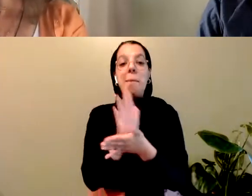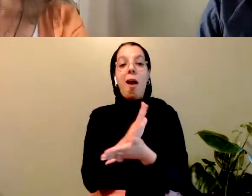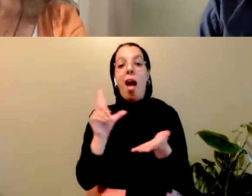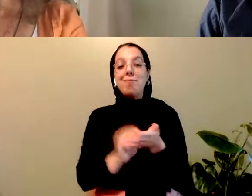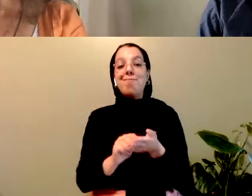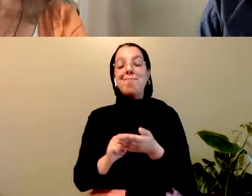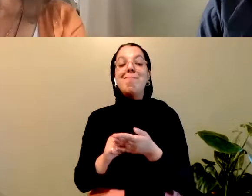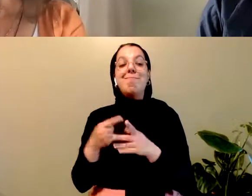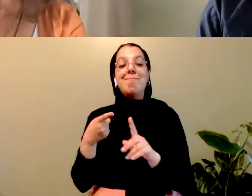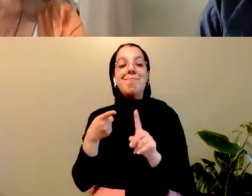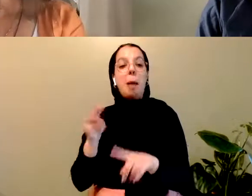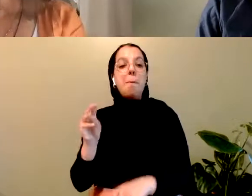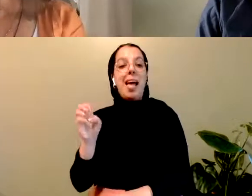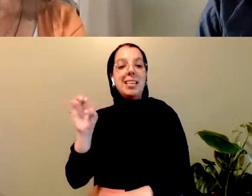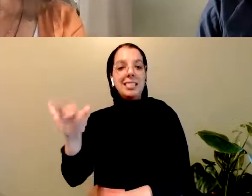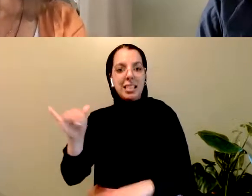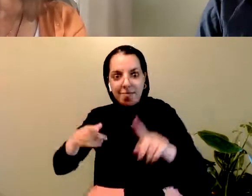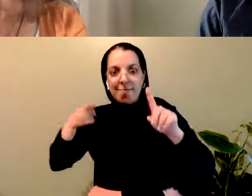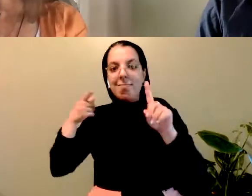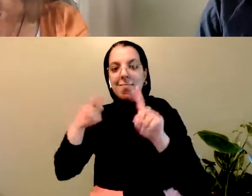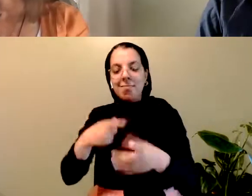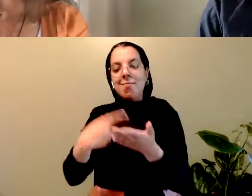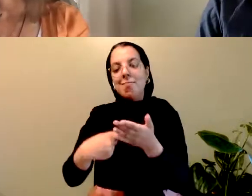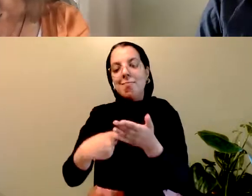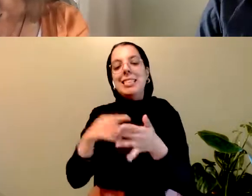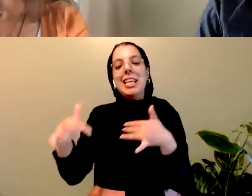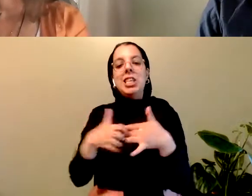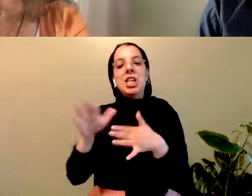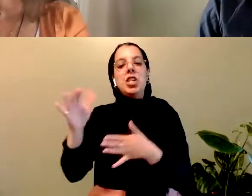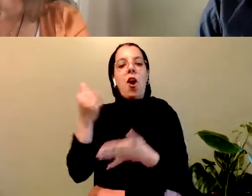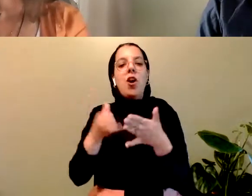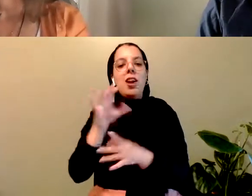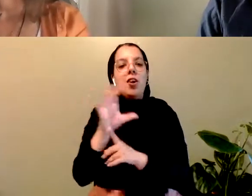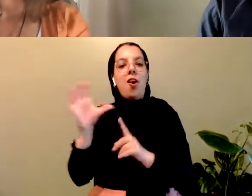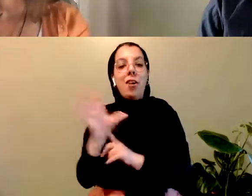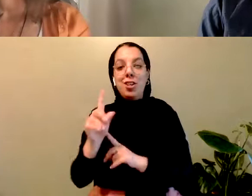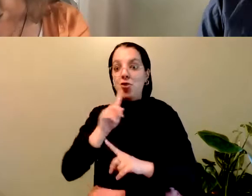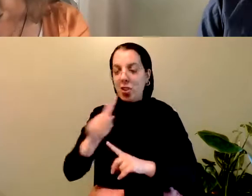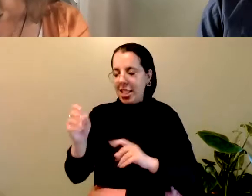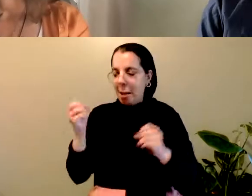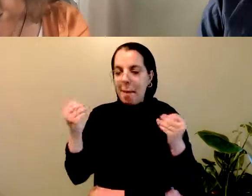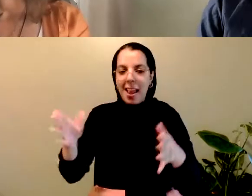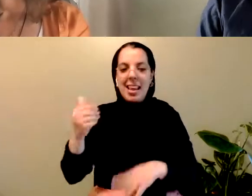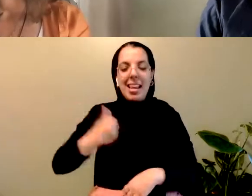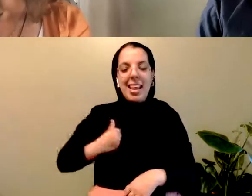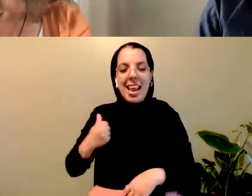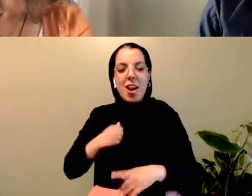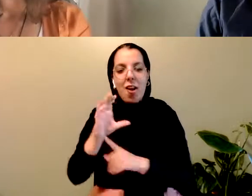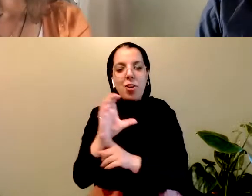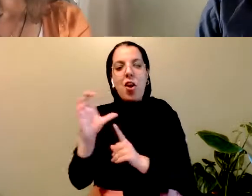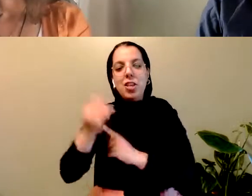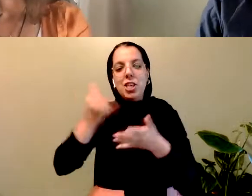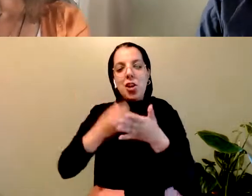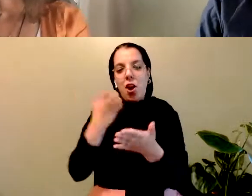and culture and was a foundational document of the Canadian cultural and artistic economy. It is boldly